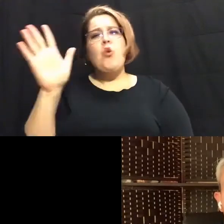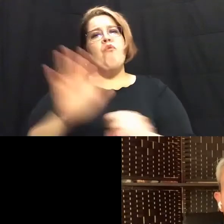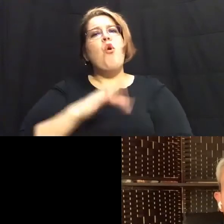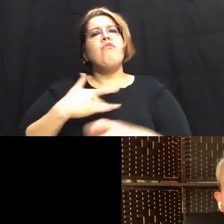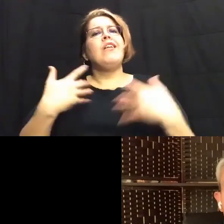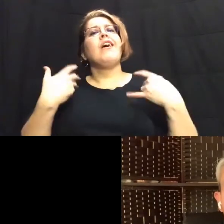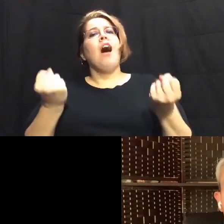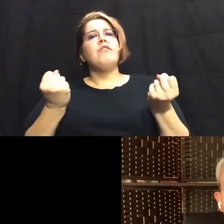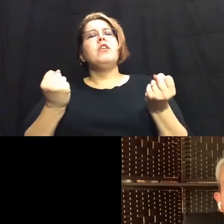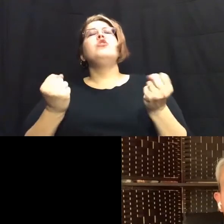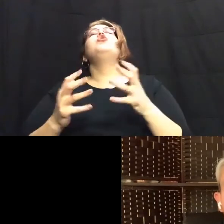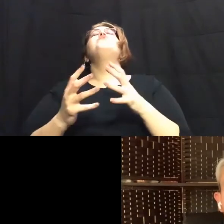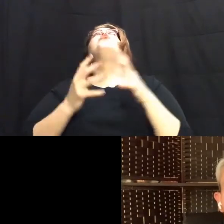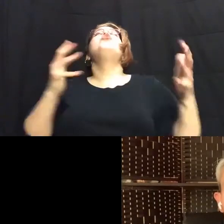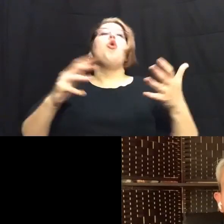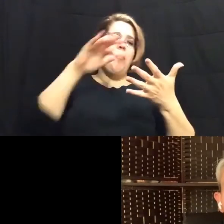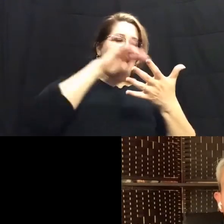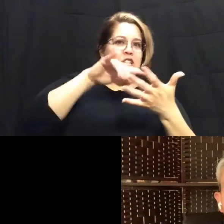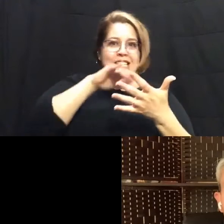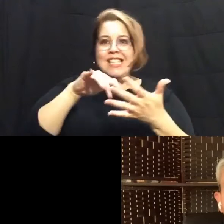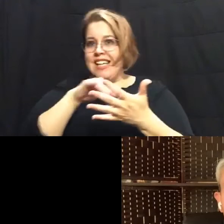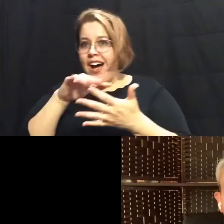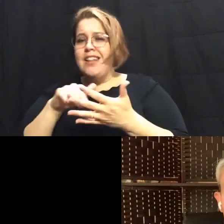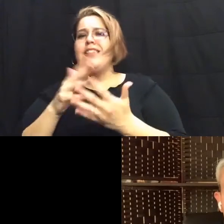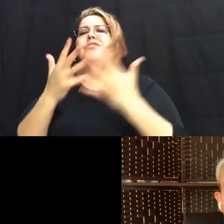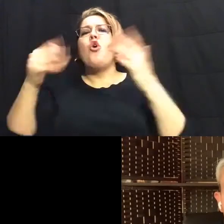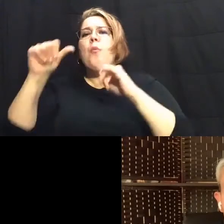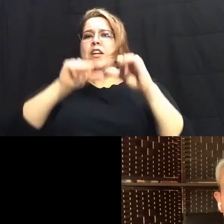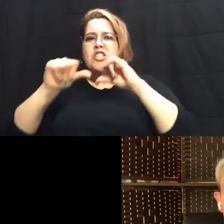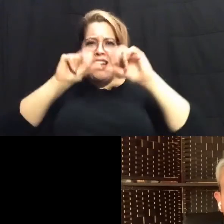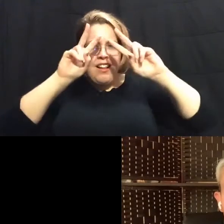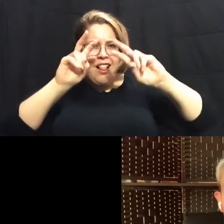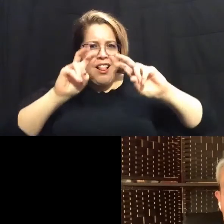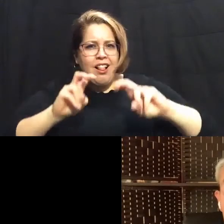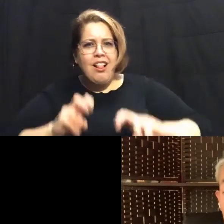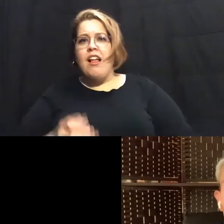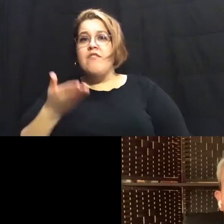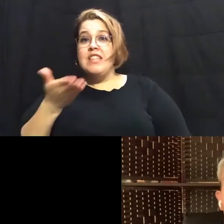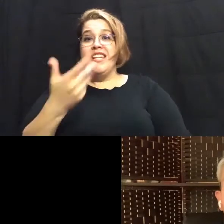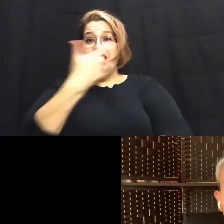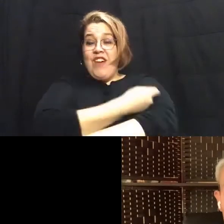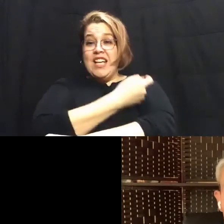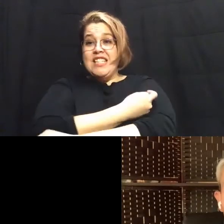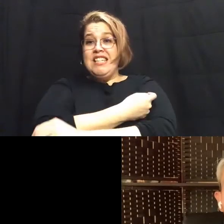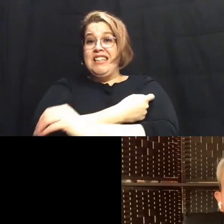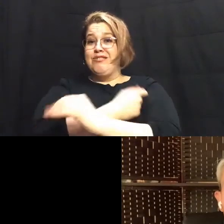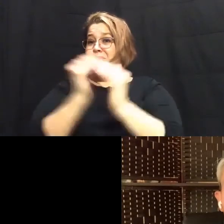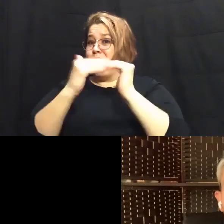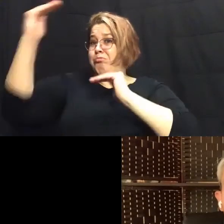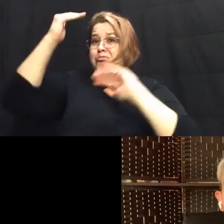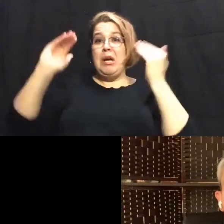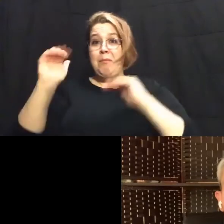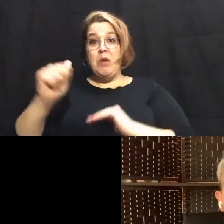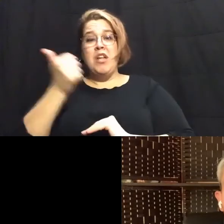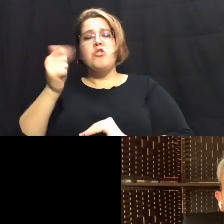there has been so much study and um scientific analysis of the this vaccine above all others that you should